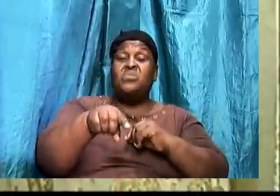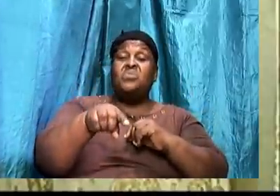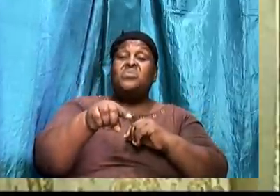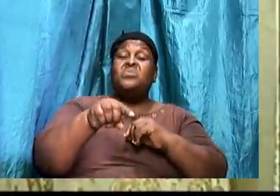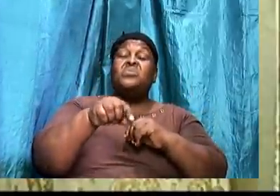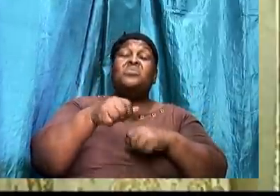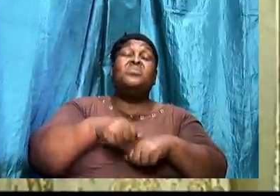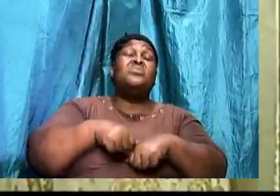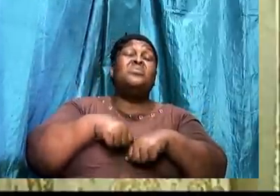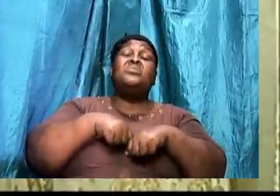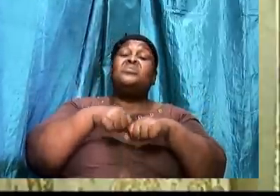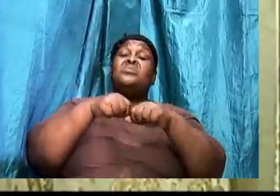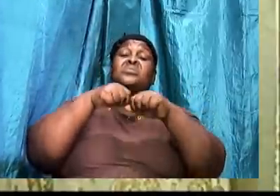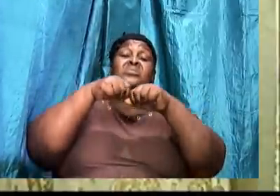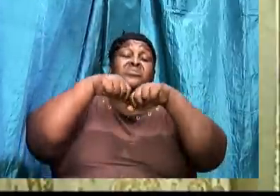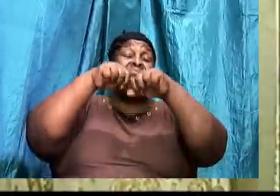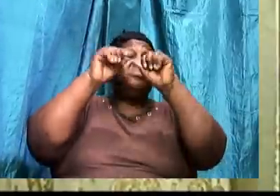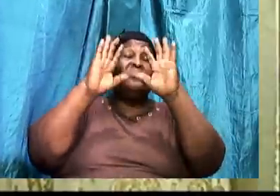He will tell you.